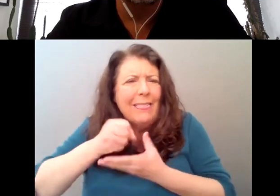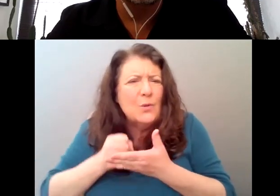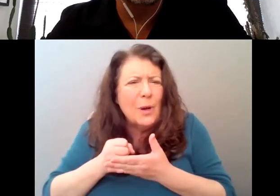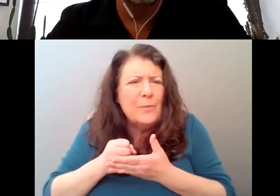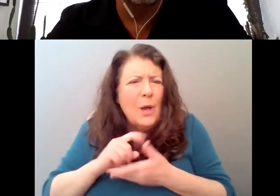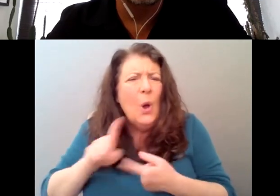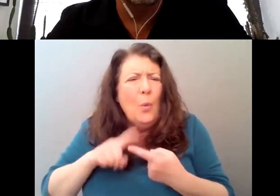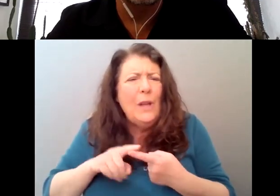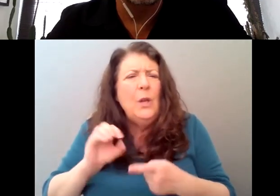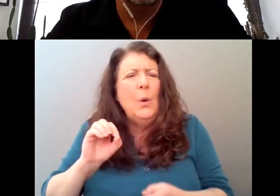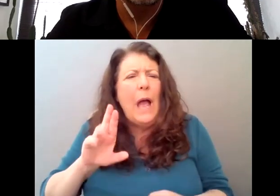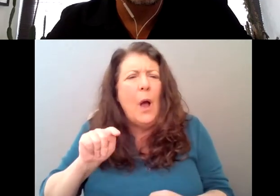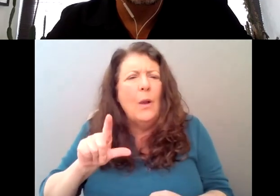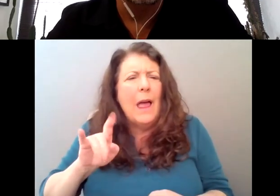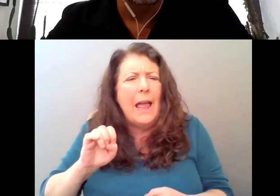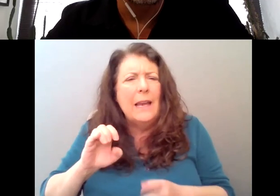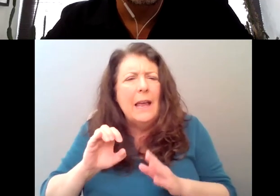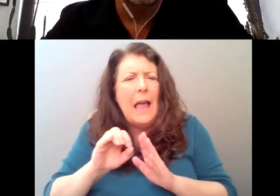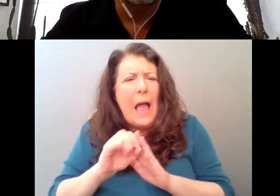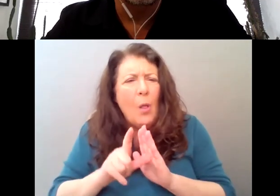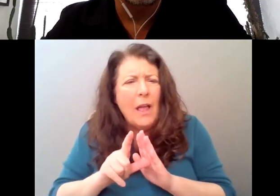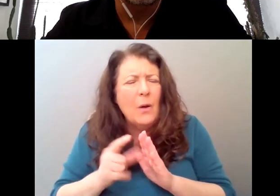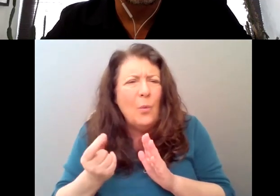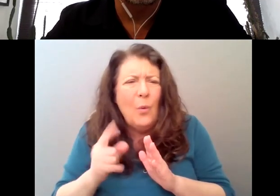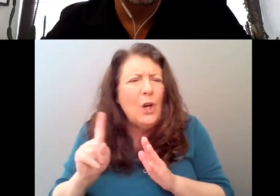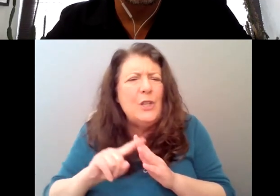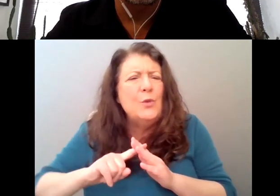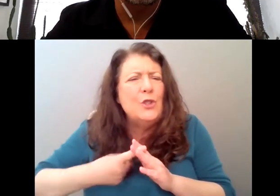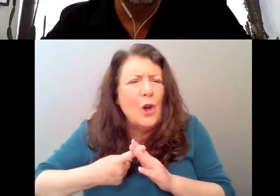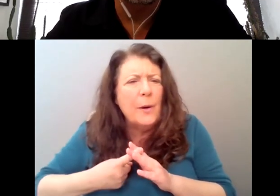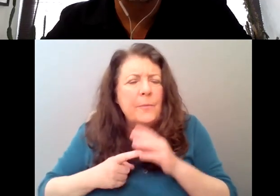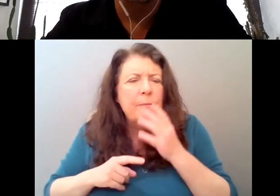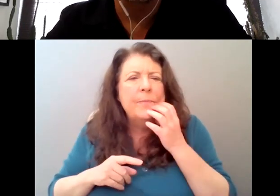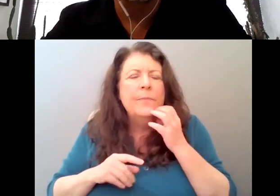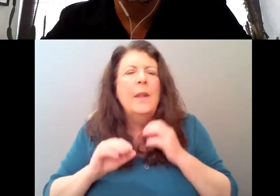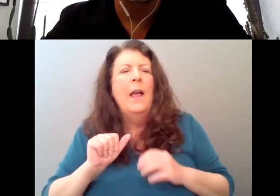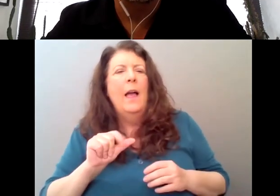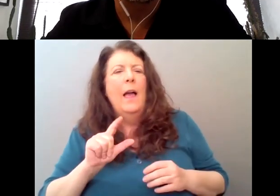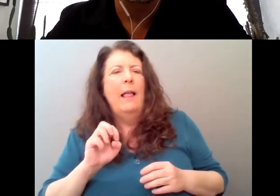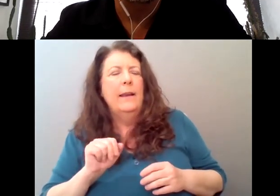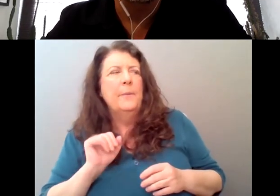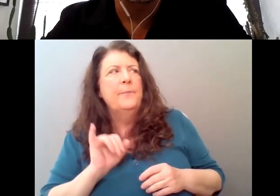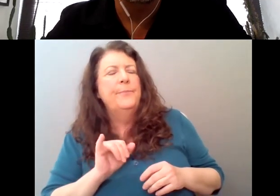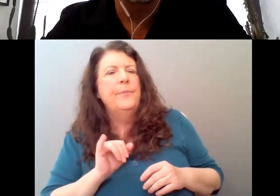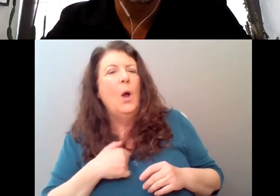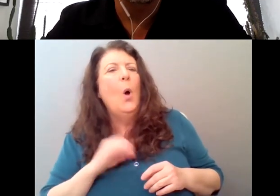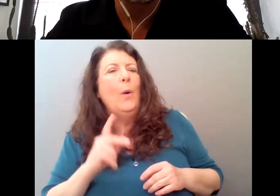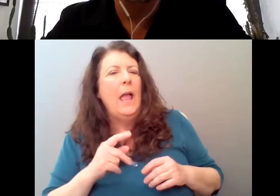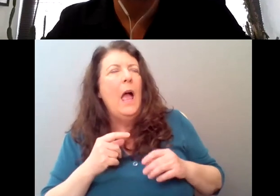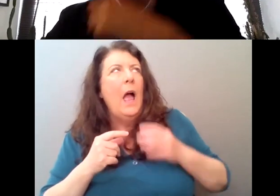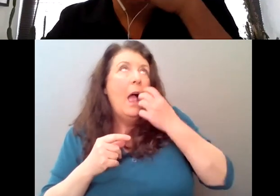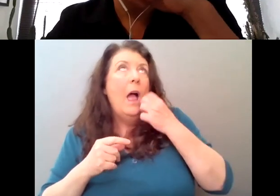Or when you, when you outlined it? Yeah, I think that, um, I mean, it's okay. So I wrote this